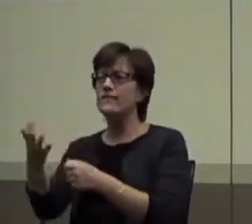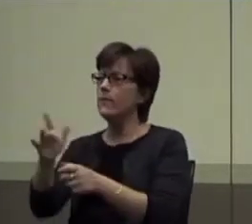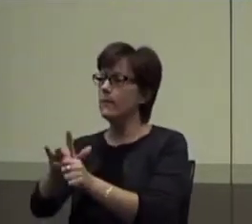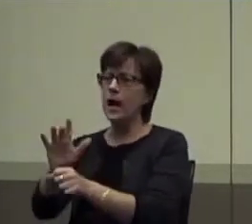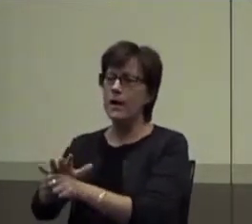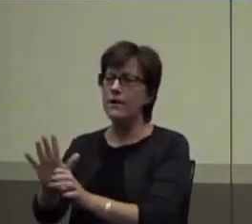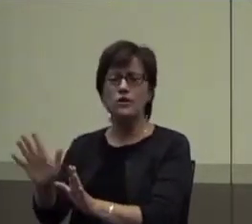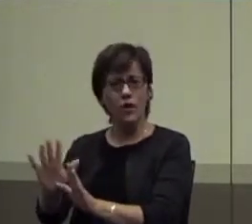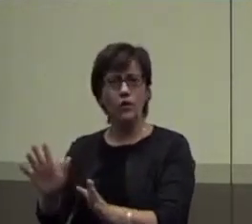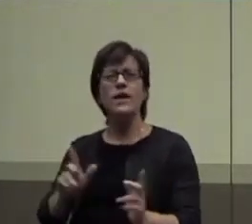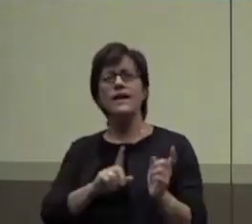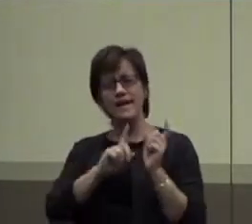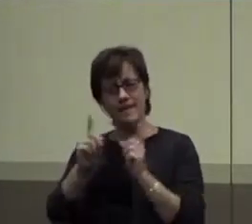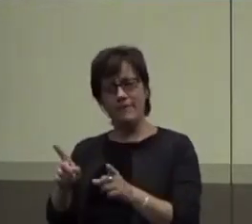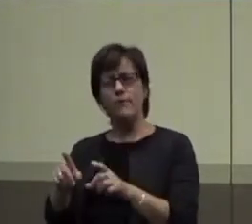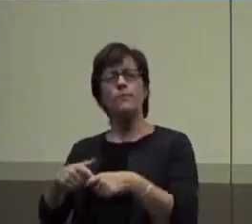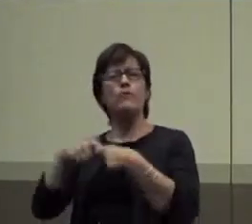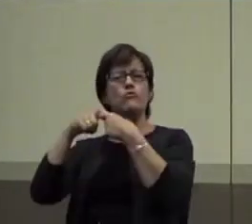the break, or whatever it is.